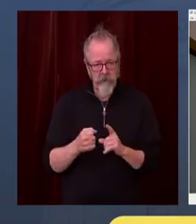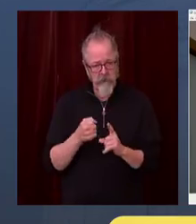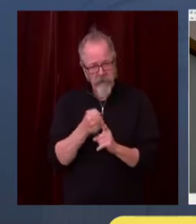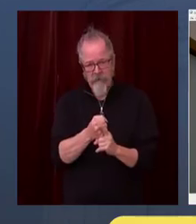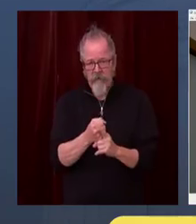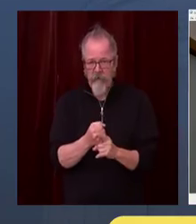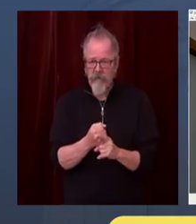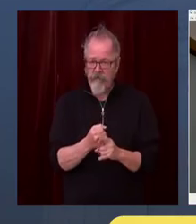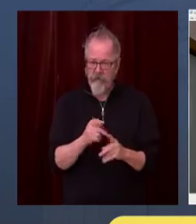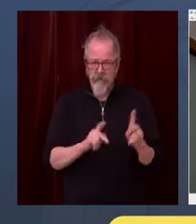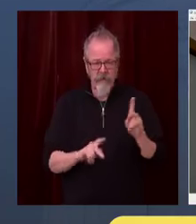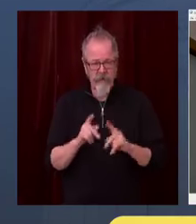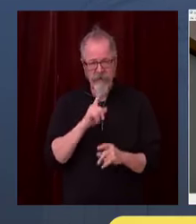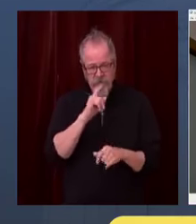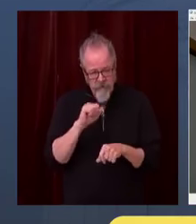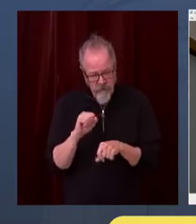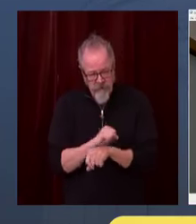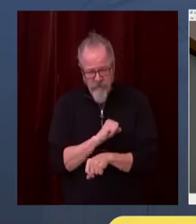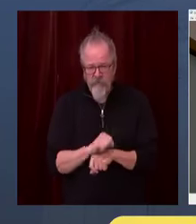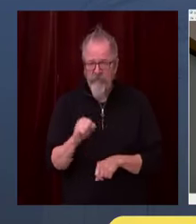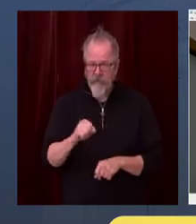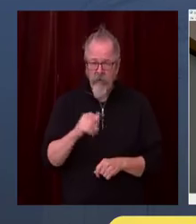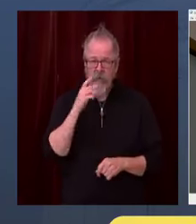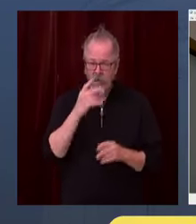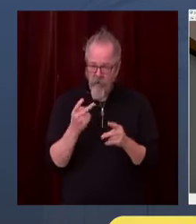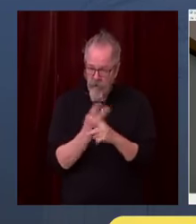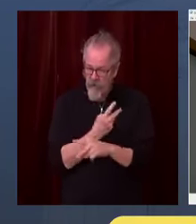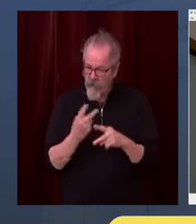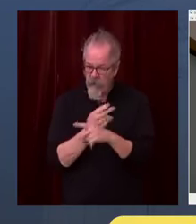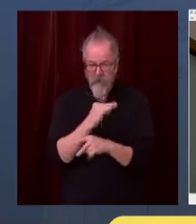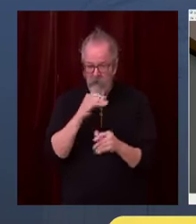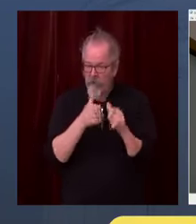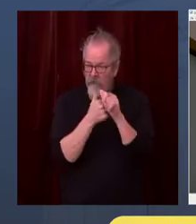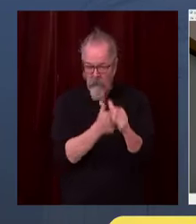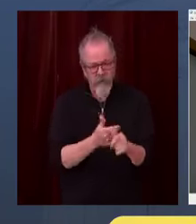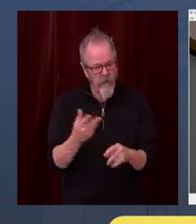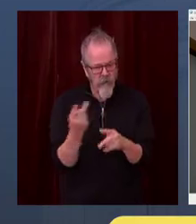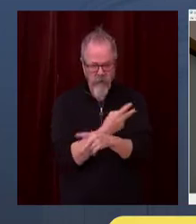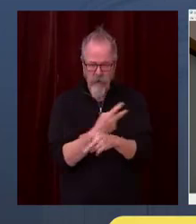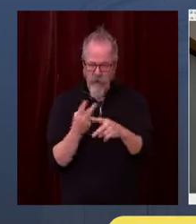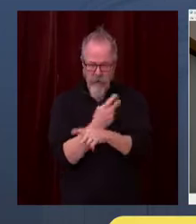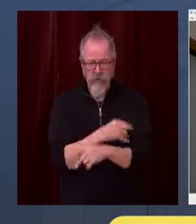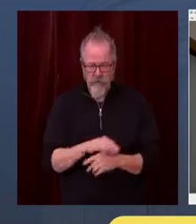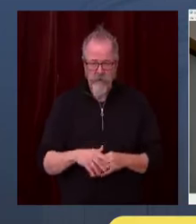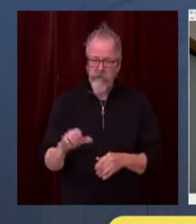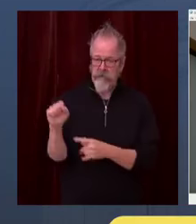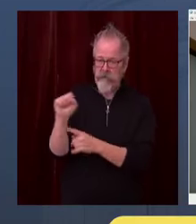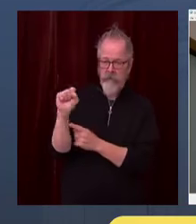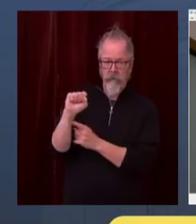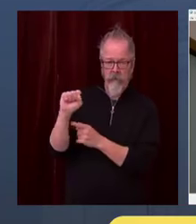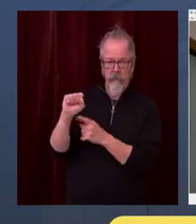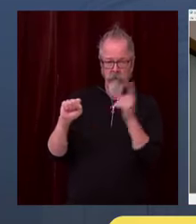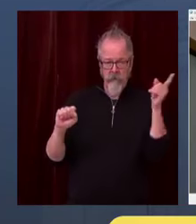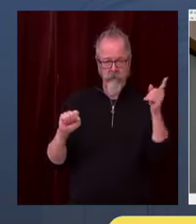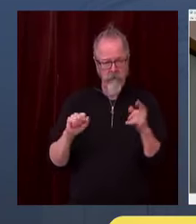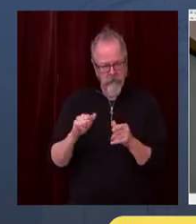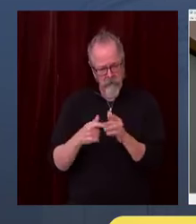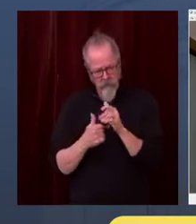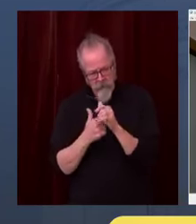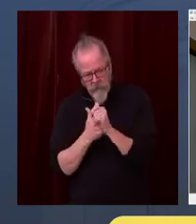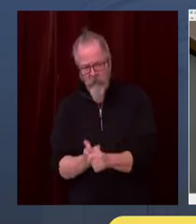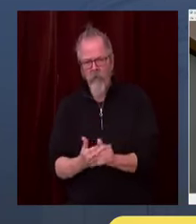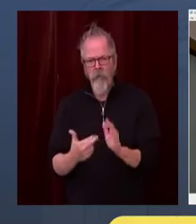As Seattle implements these new restrictions from the state, we are committed to finding ways to support our small businesses,